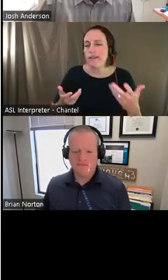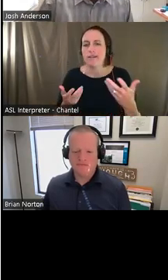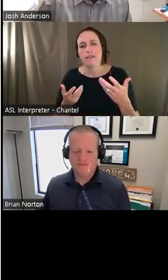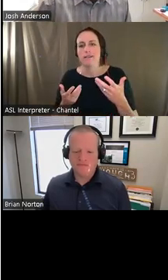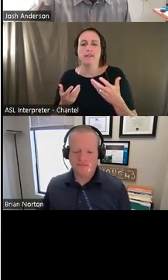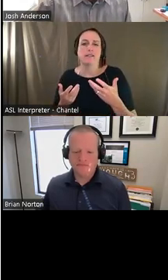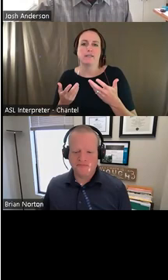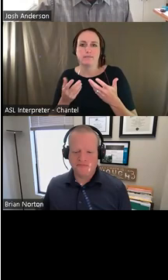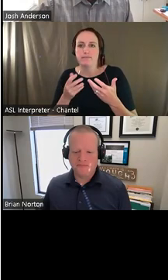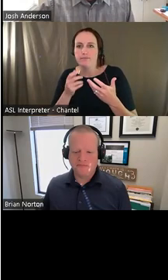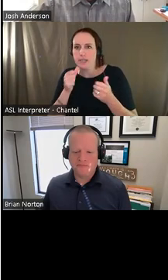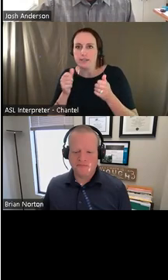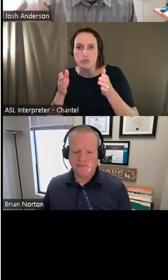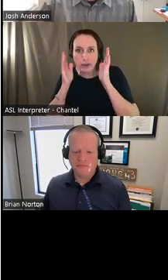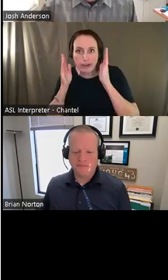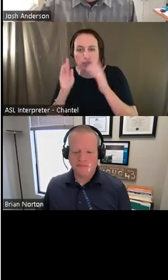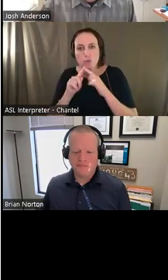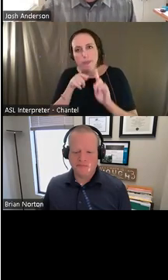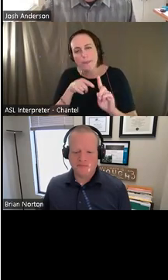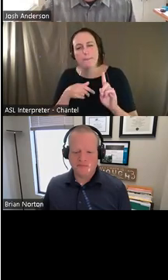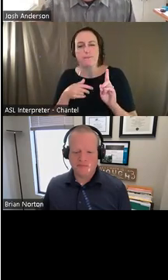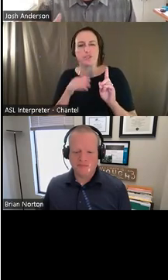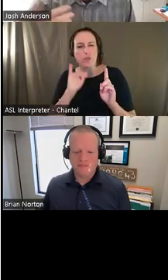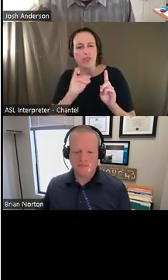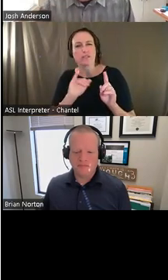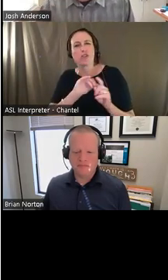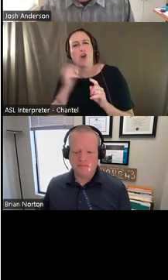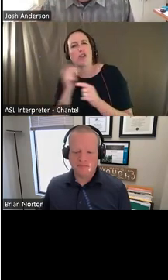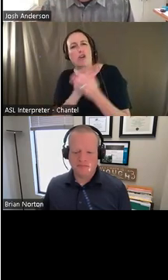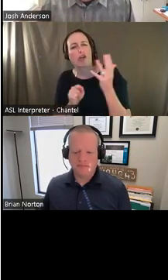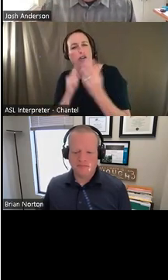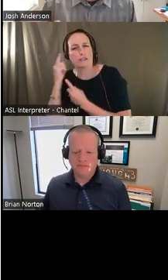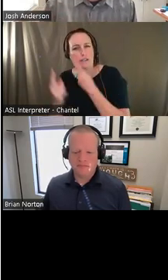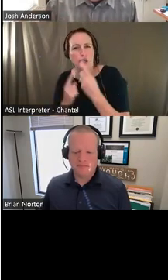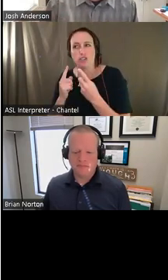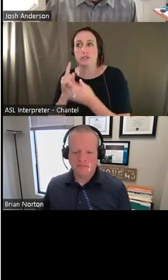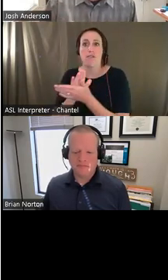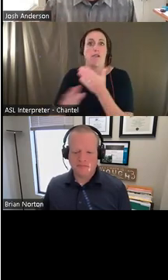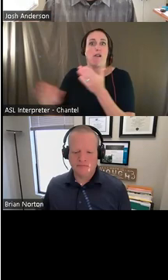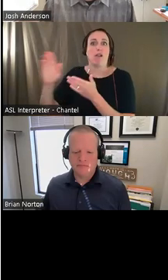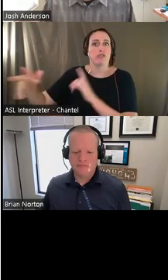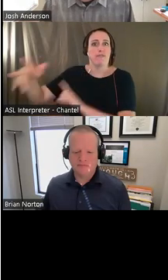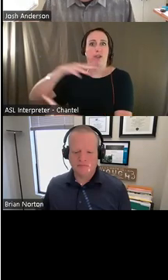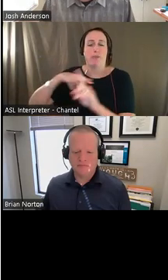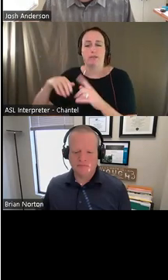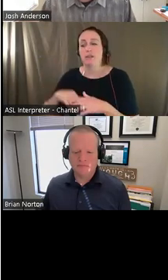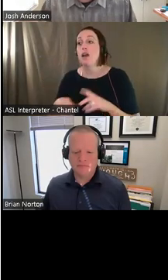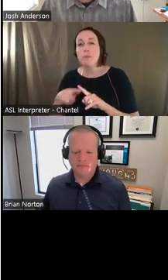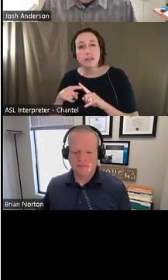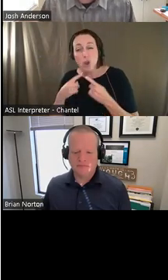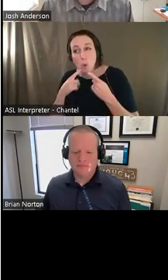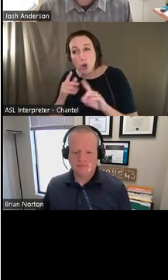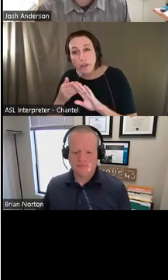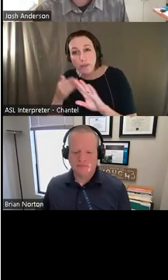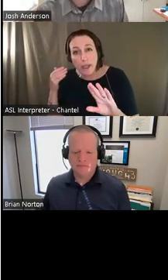really taking into consideration, those personal considerations, what's worked for them in the past, what do they like, and what are they actually going to